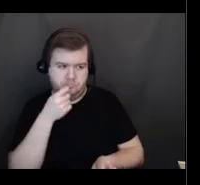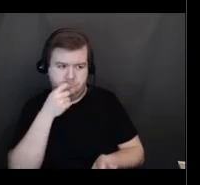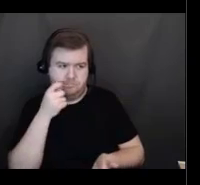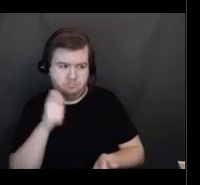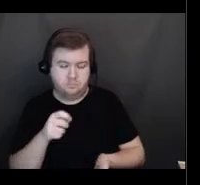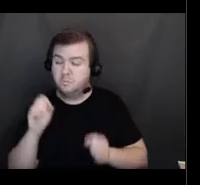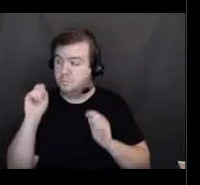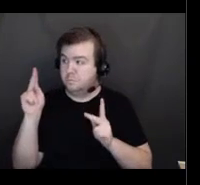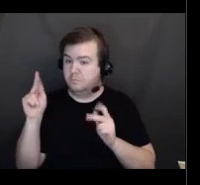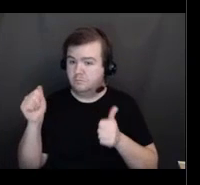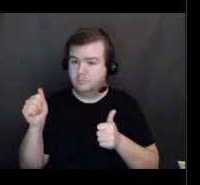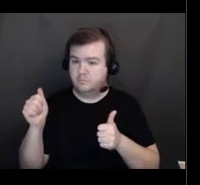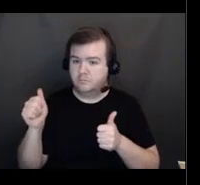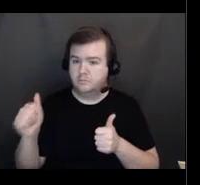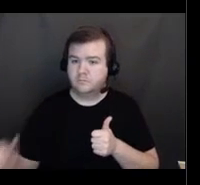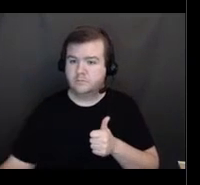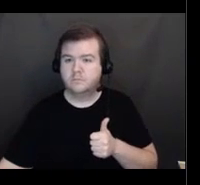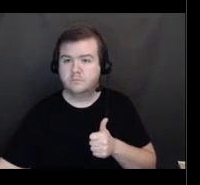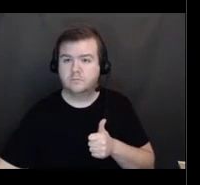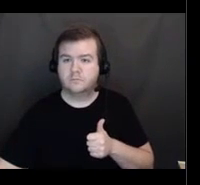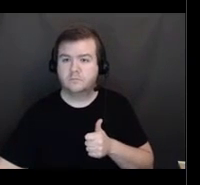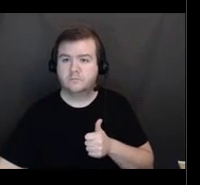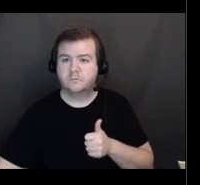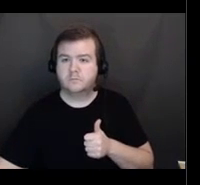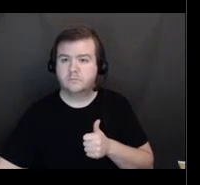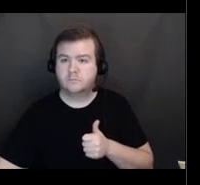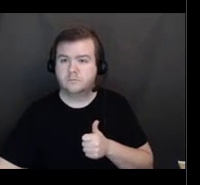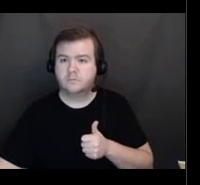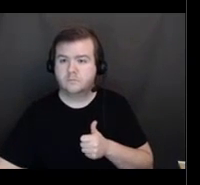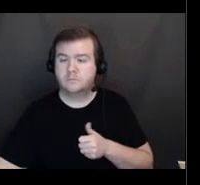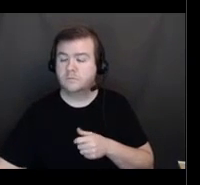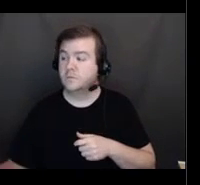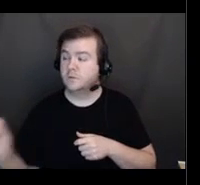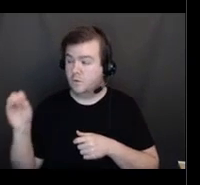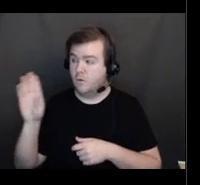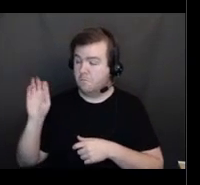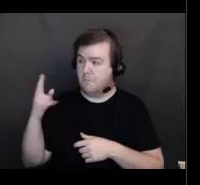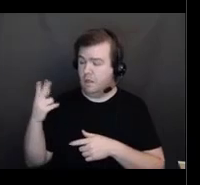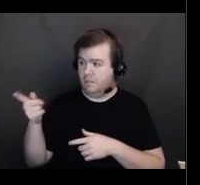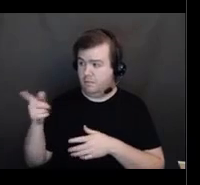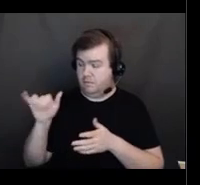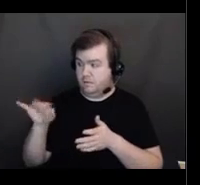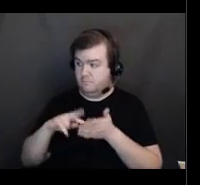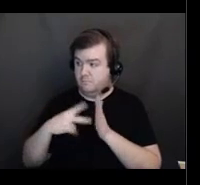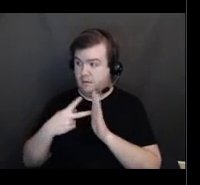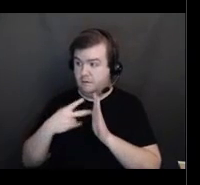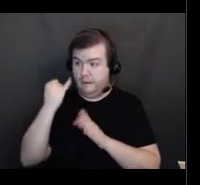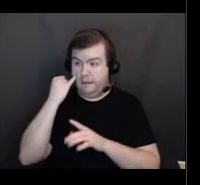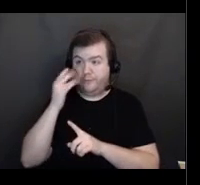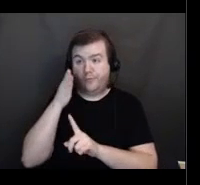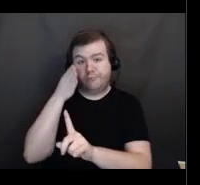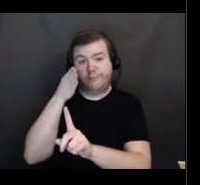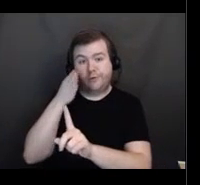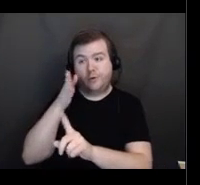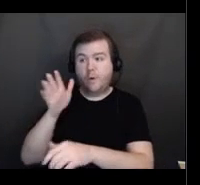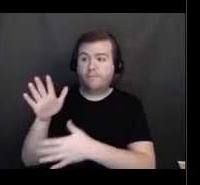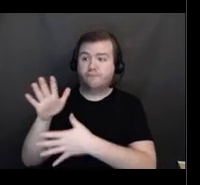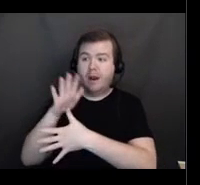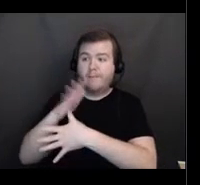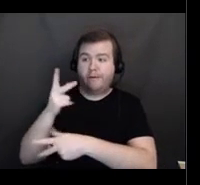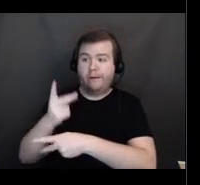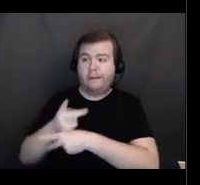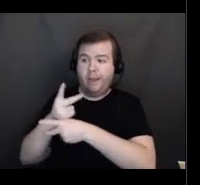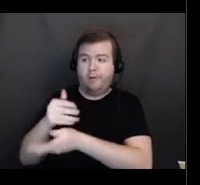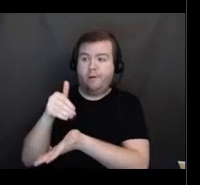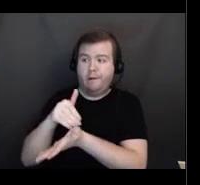Excellent. So if I, I think what are you saying, Beth, like if you go to your primary care physician and they are asking